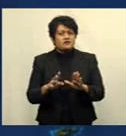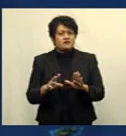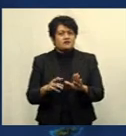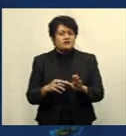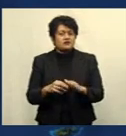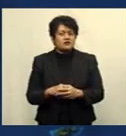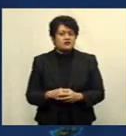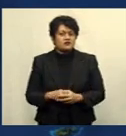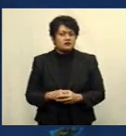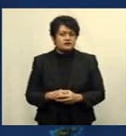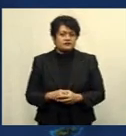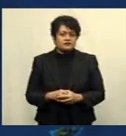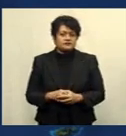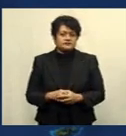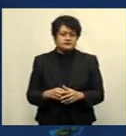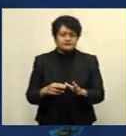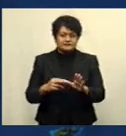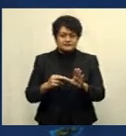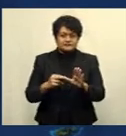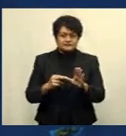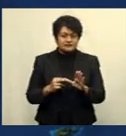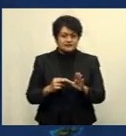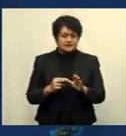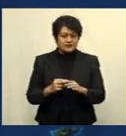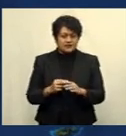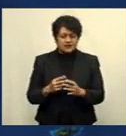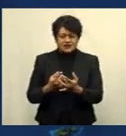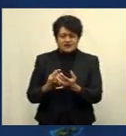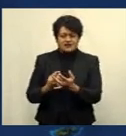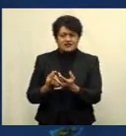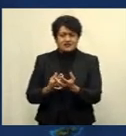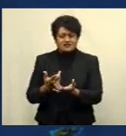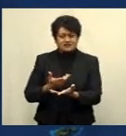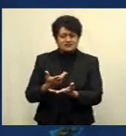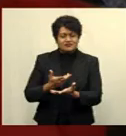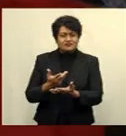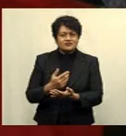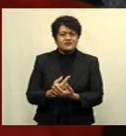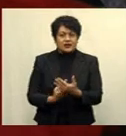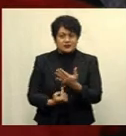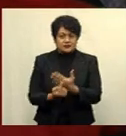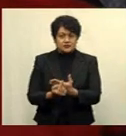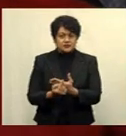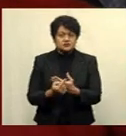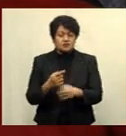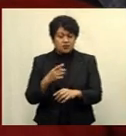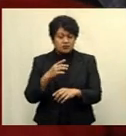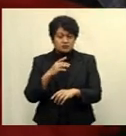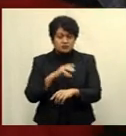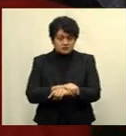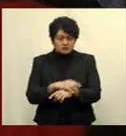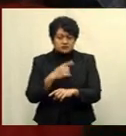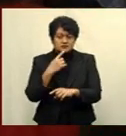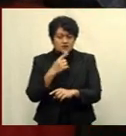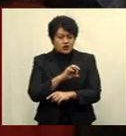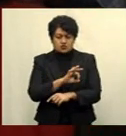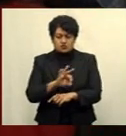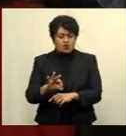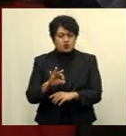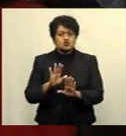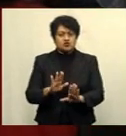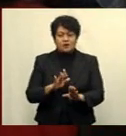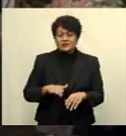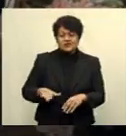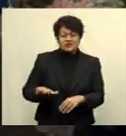regulations and the other administrative process that goes with it. Tundra Abu says this does not stop them from